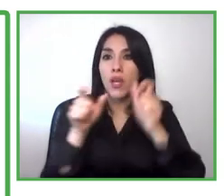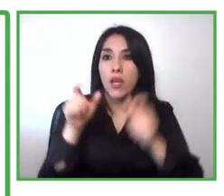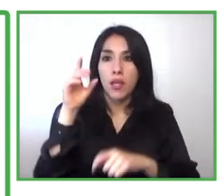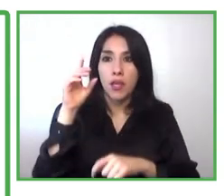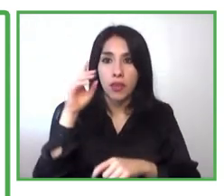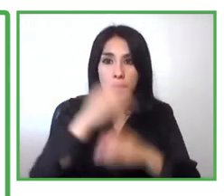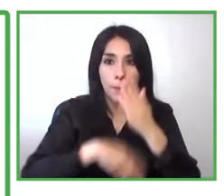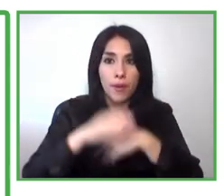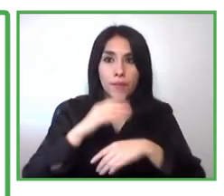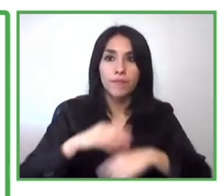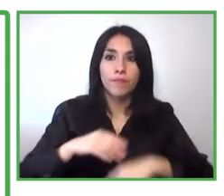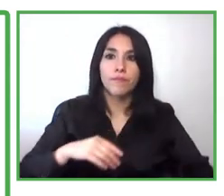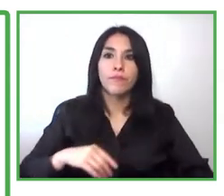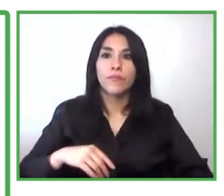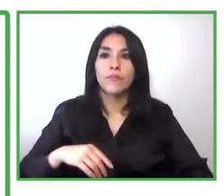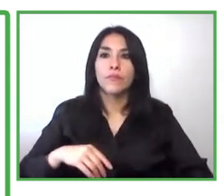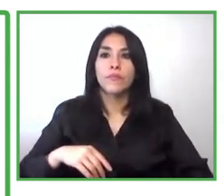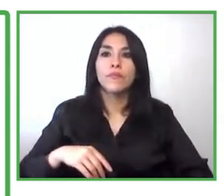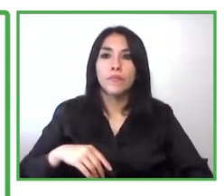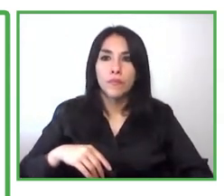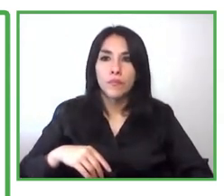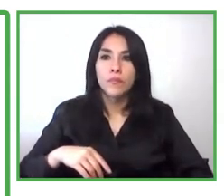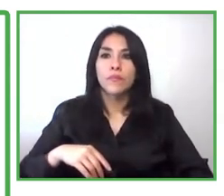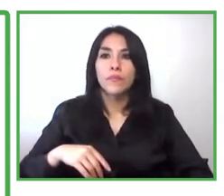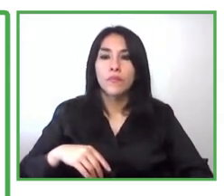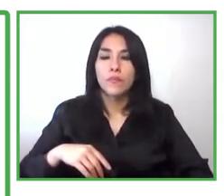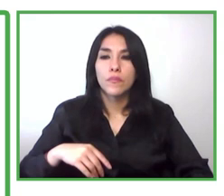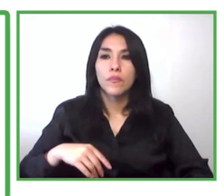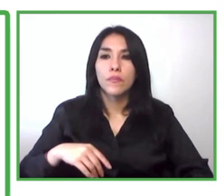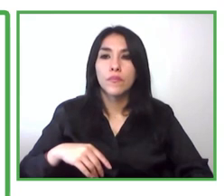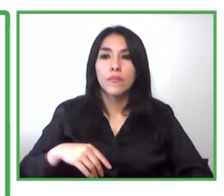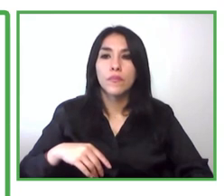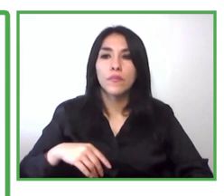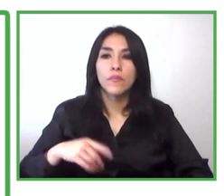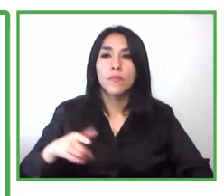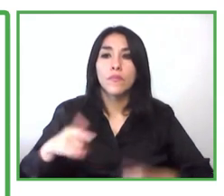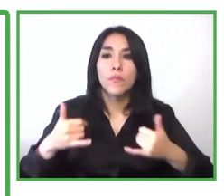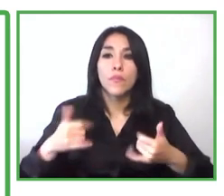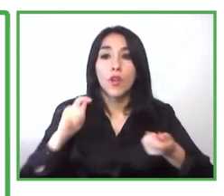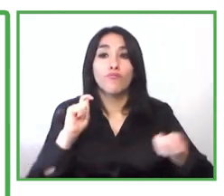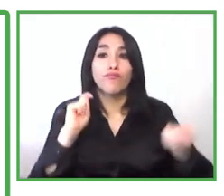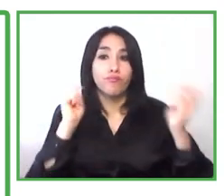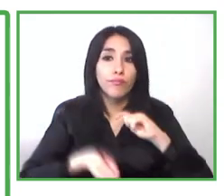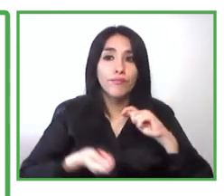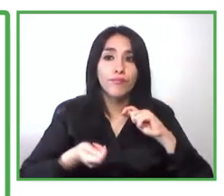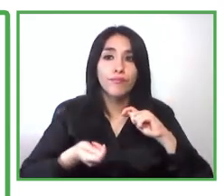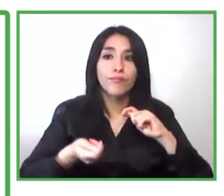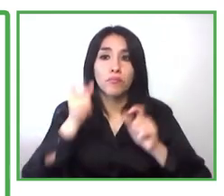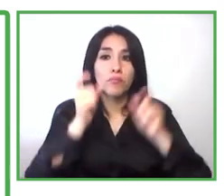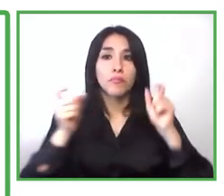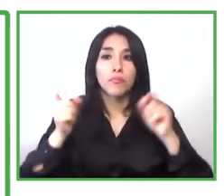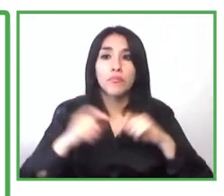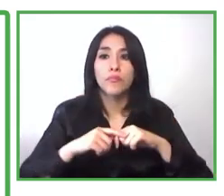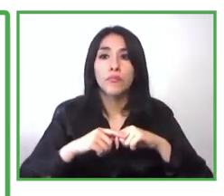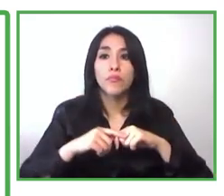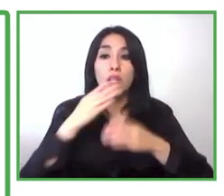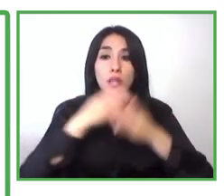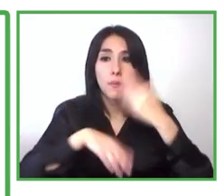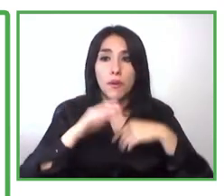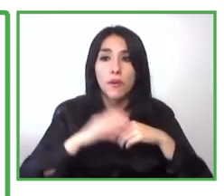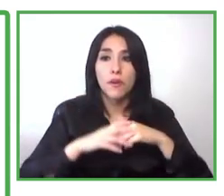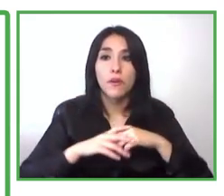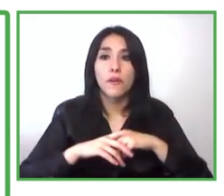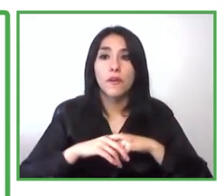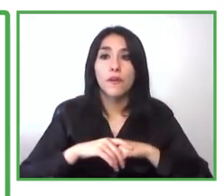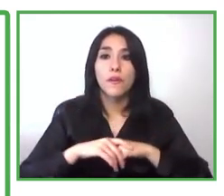participative and should be very adaptive to different kinds of disabilities and also this allowed an